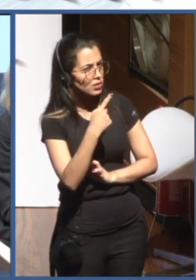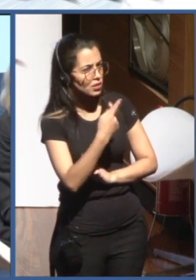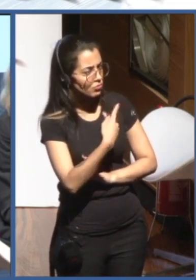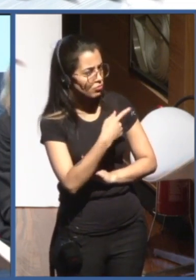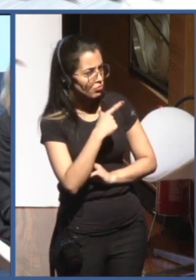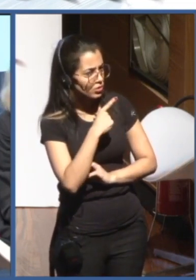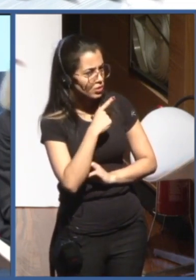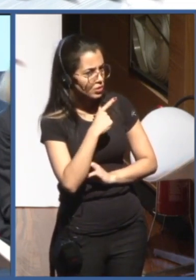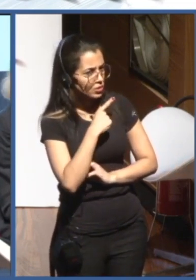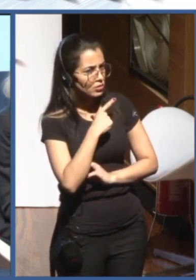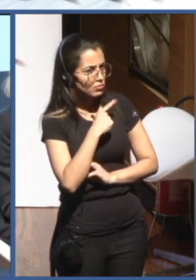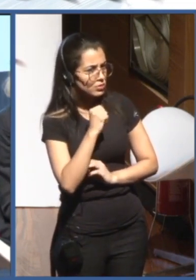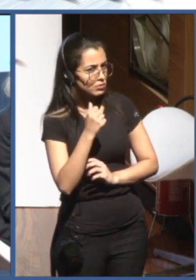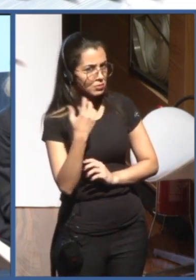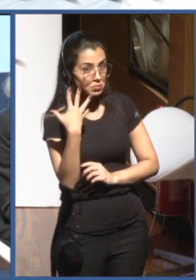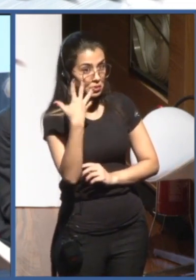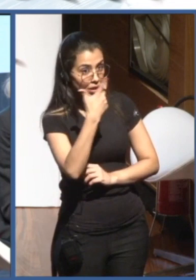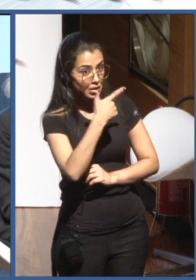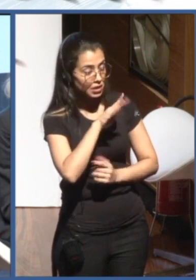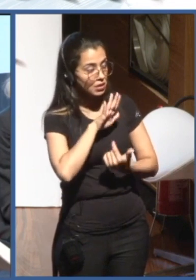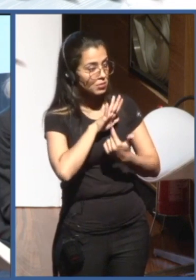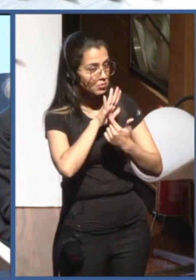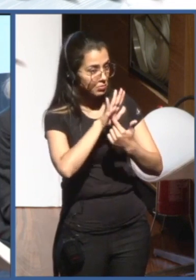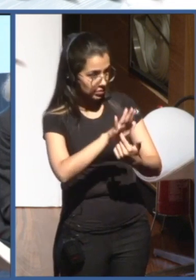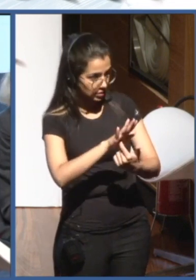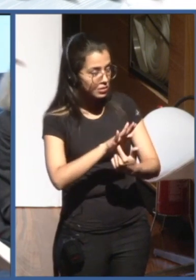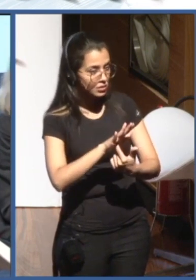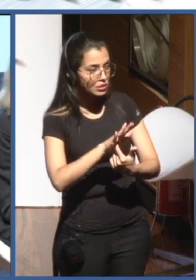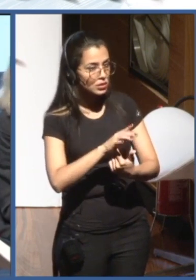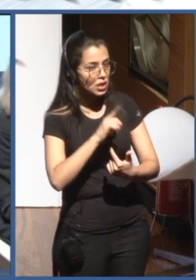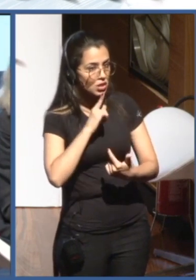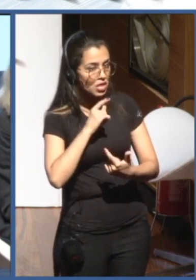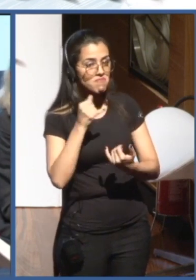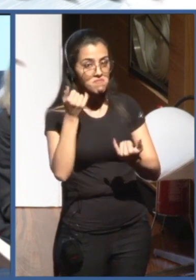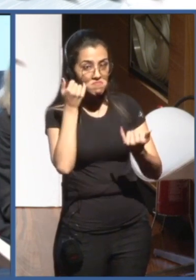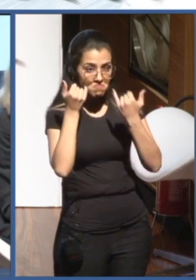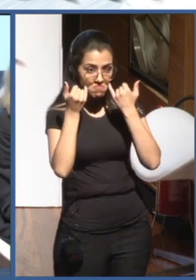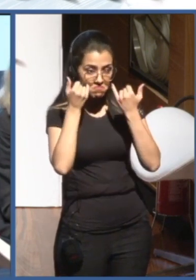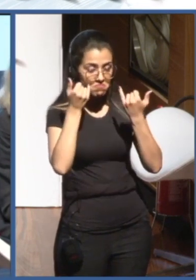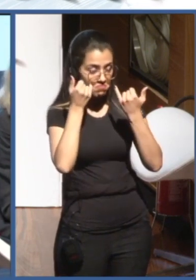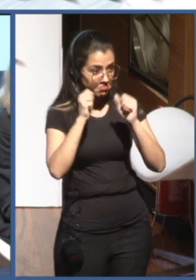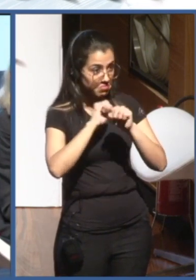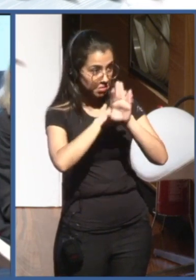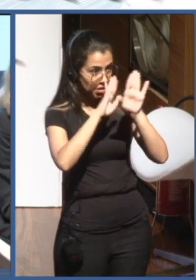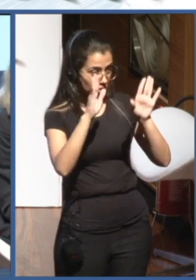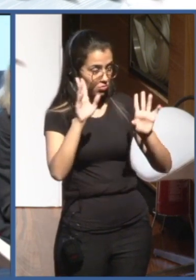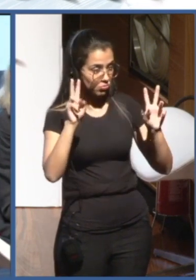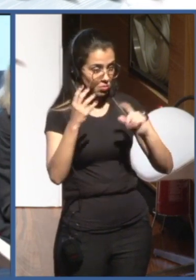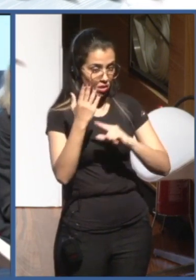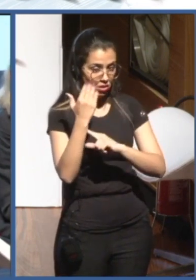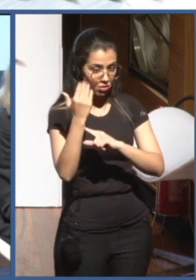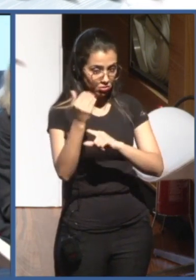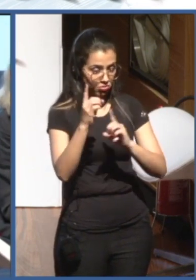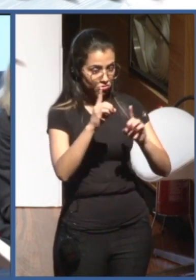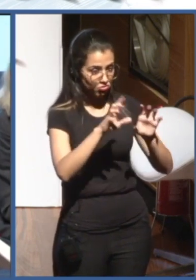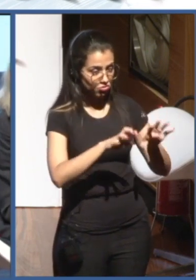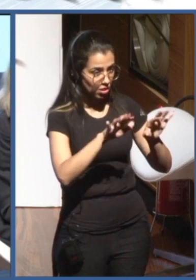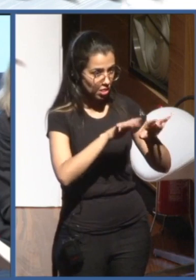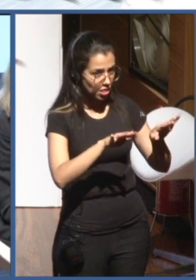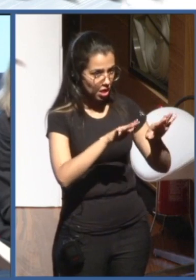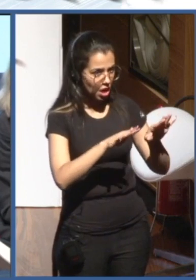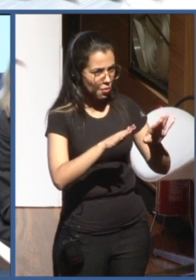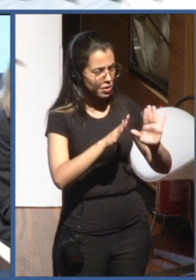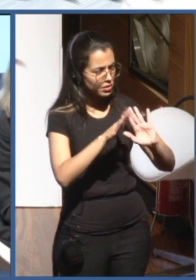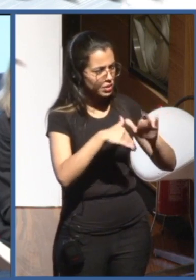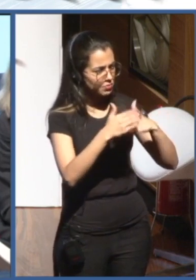It was for me very informative, a lot of information about what you're doing on digital technologies and the development of countries in the region. And of course